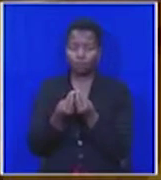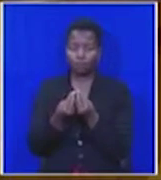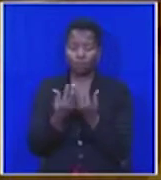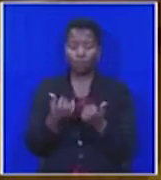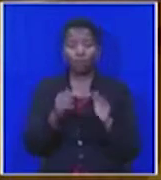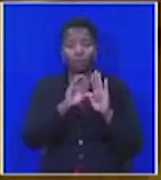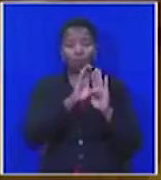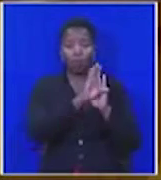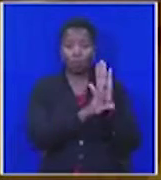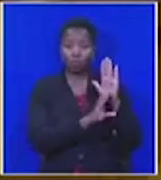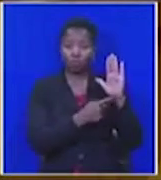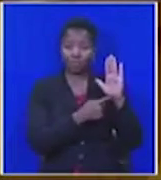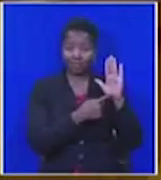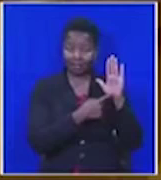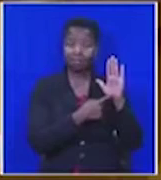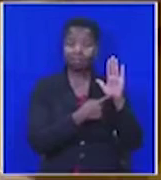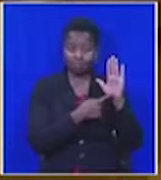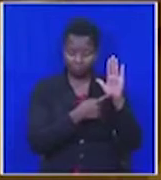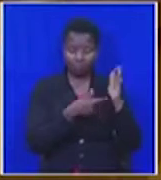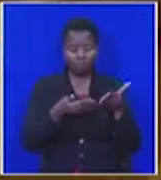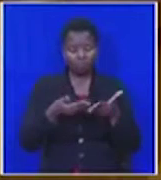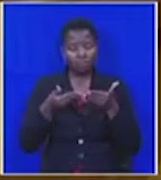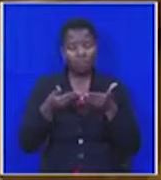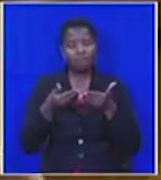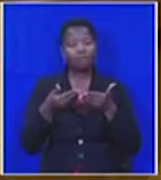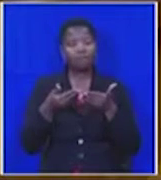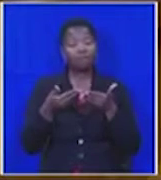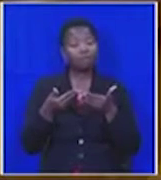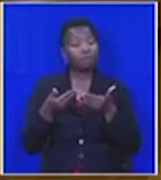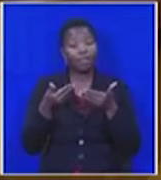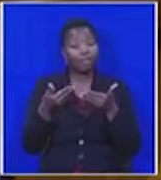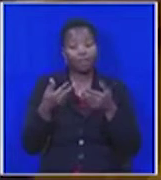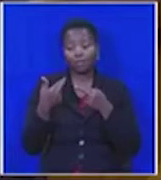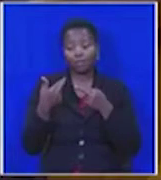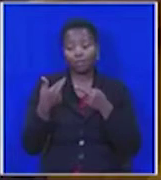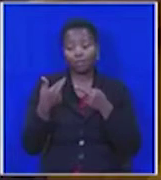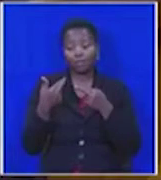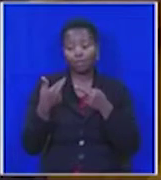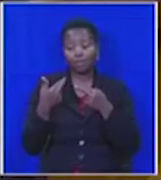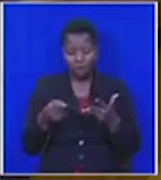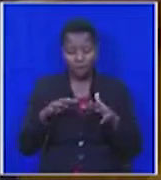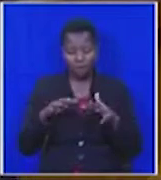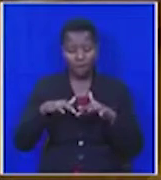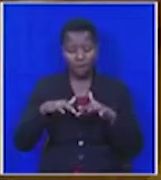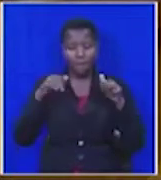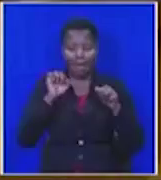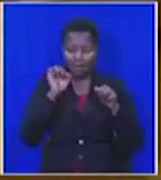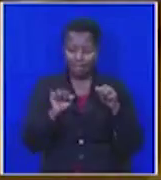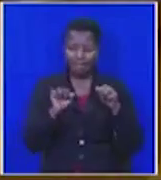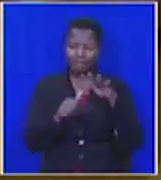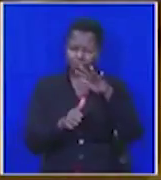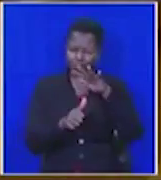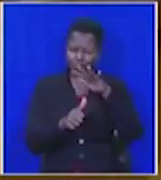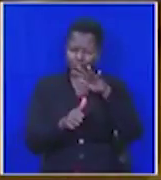Constitution gave this mandate expression by entrenching this Parliament as the arena of